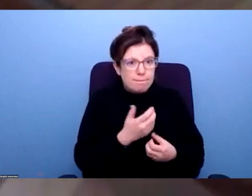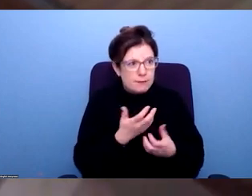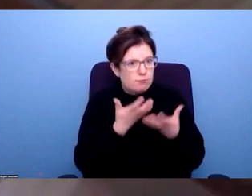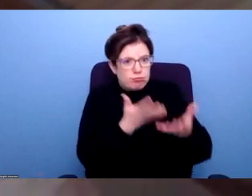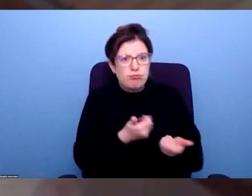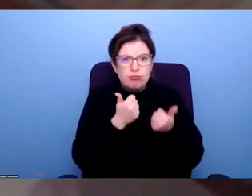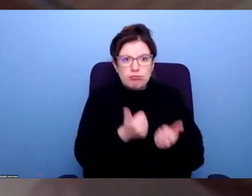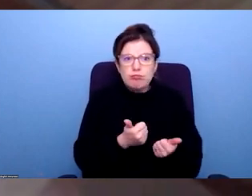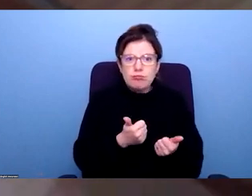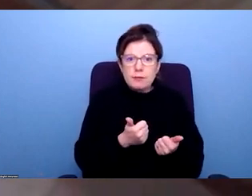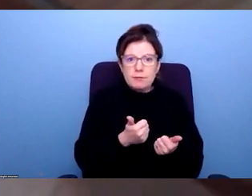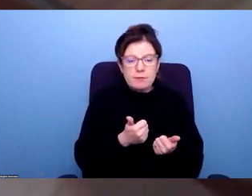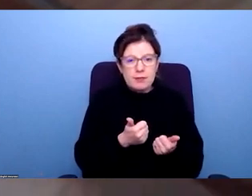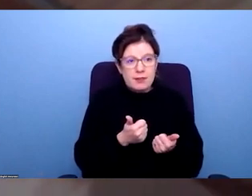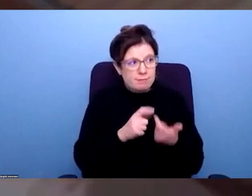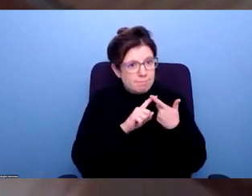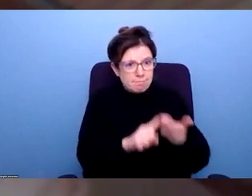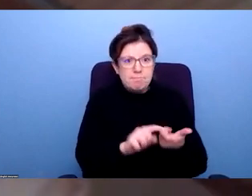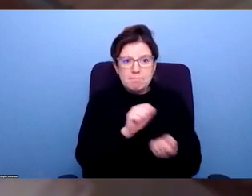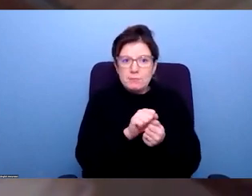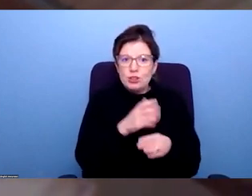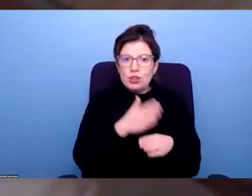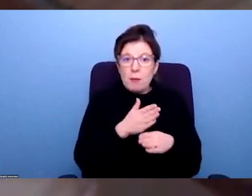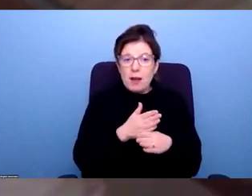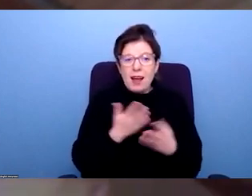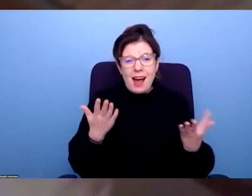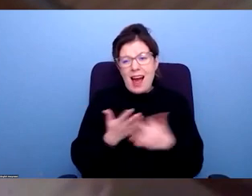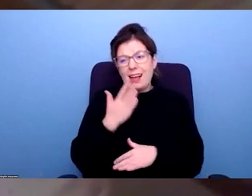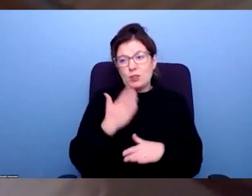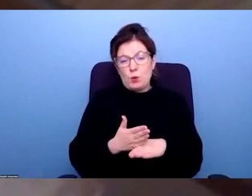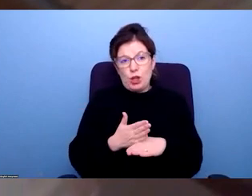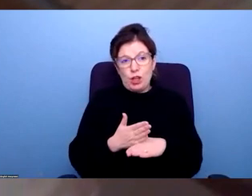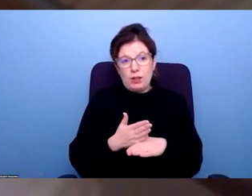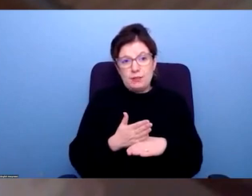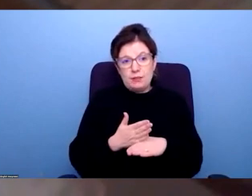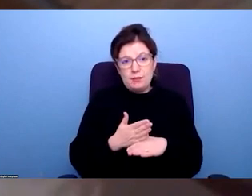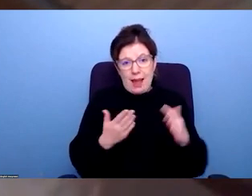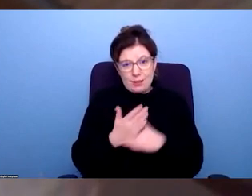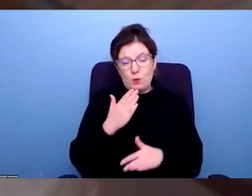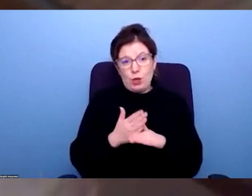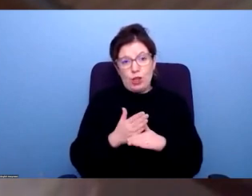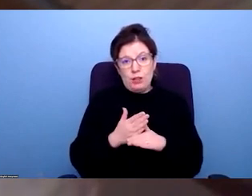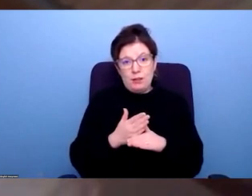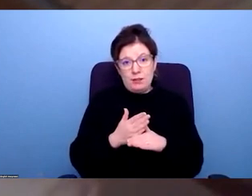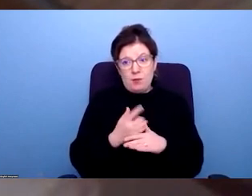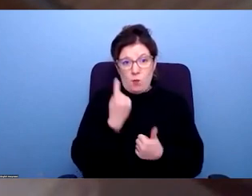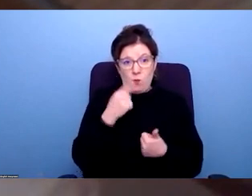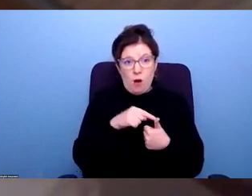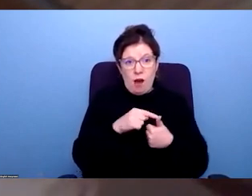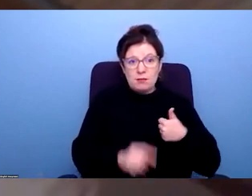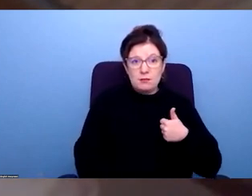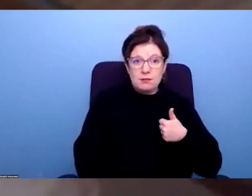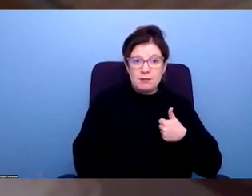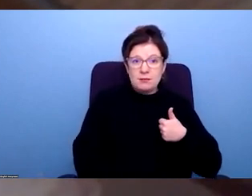can get into work and stay in work. And access to work is, you know, the only means really by which we do that at the moment, and it isn't